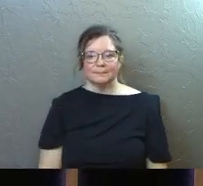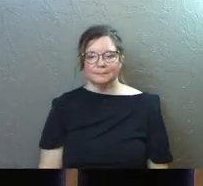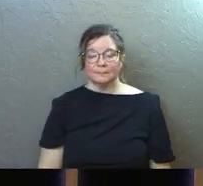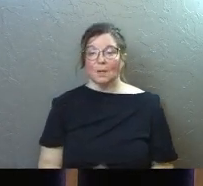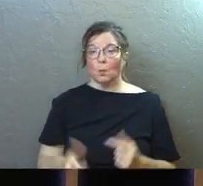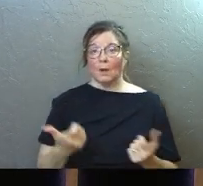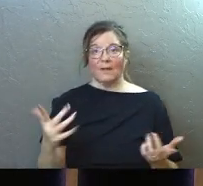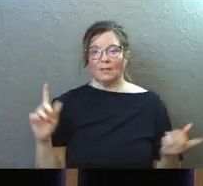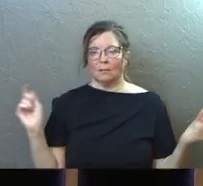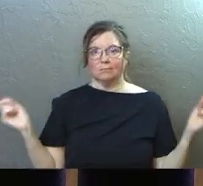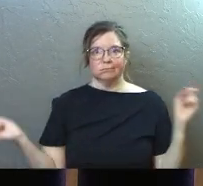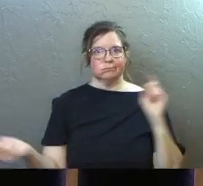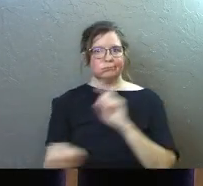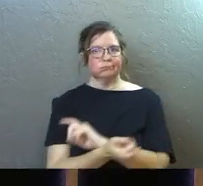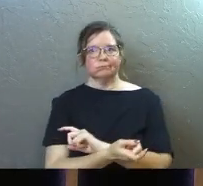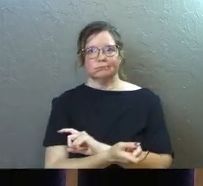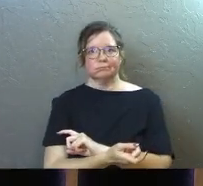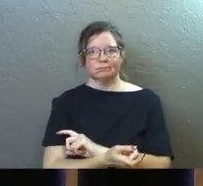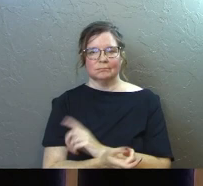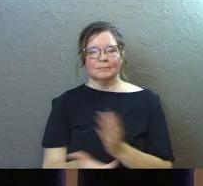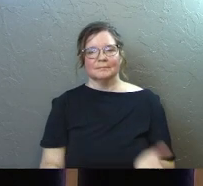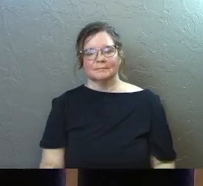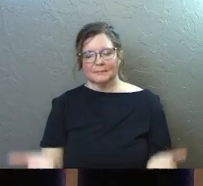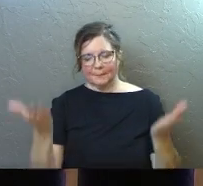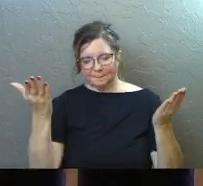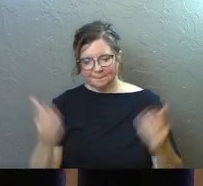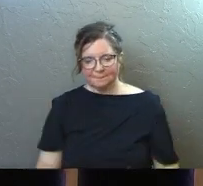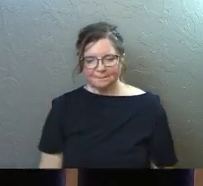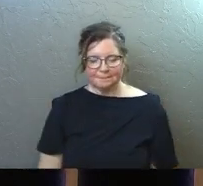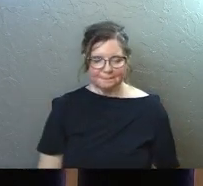It's when everything changes. You just got to stand.